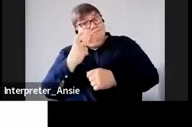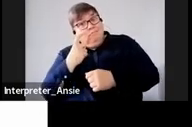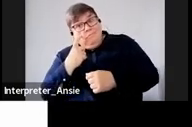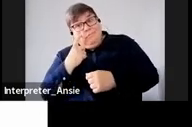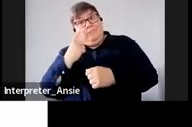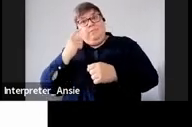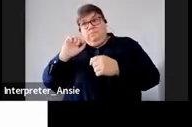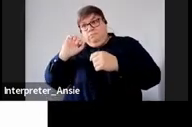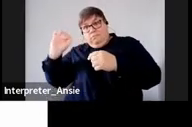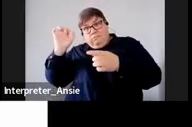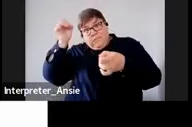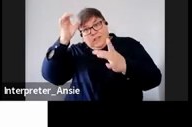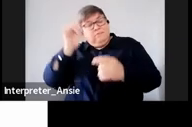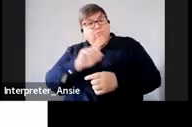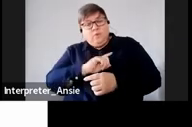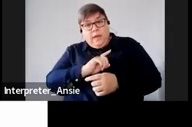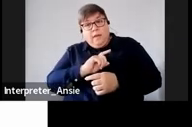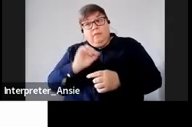this representative